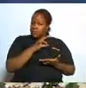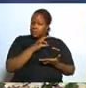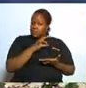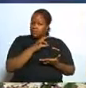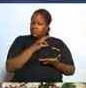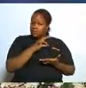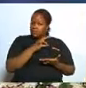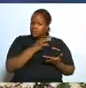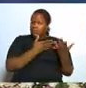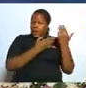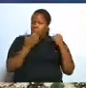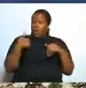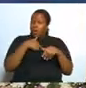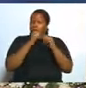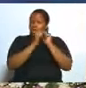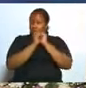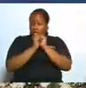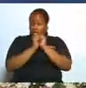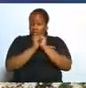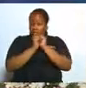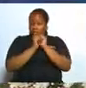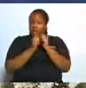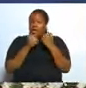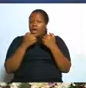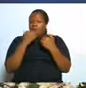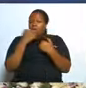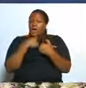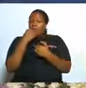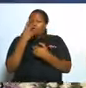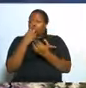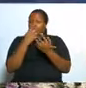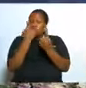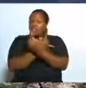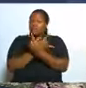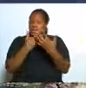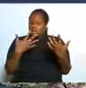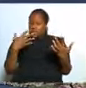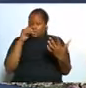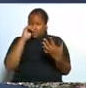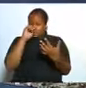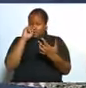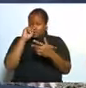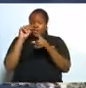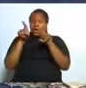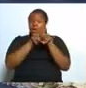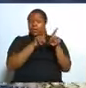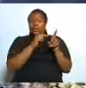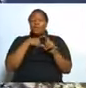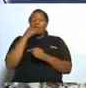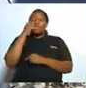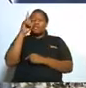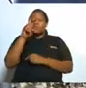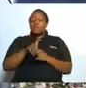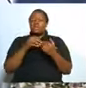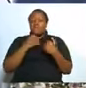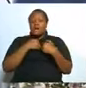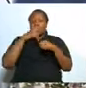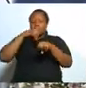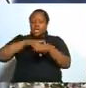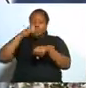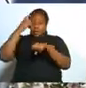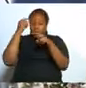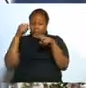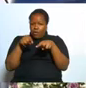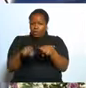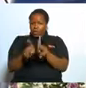are we together these are two different things and i said you you have to set your time for yourself